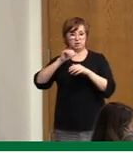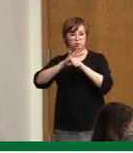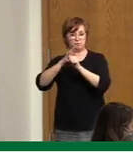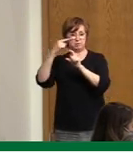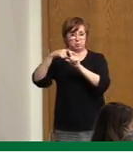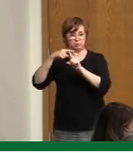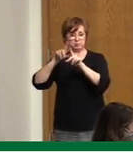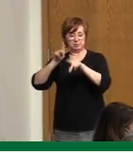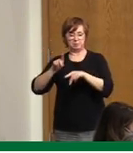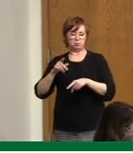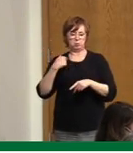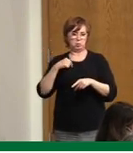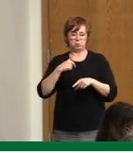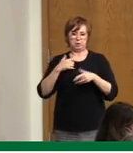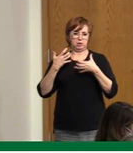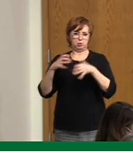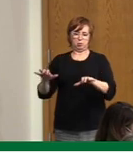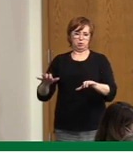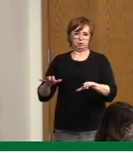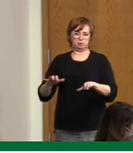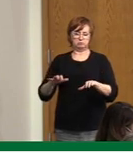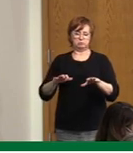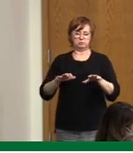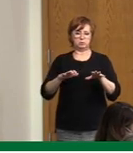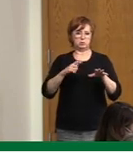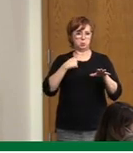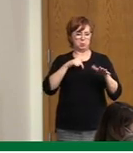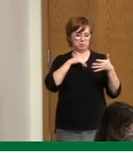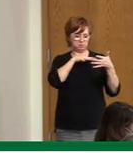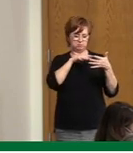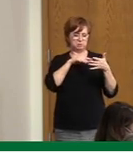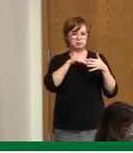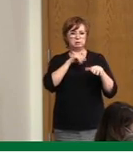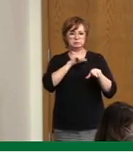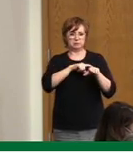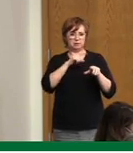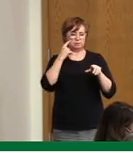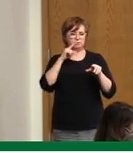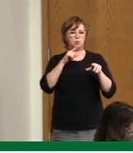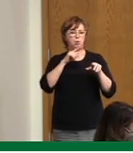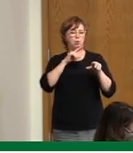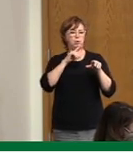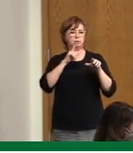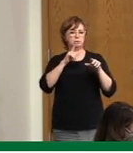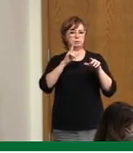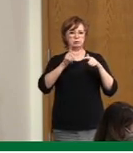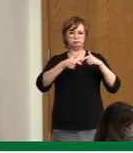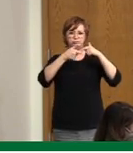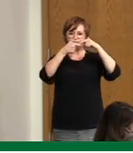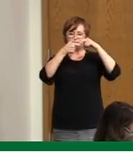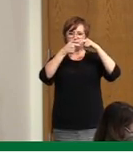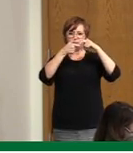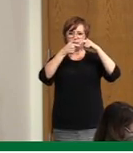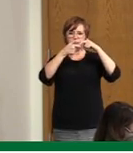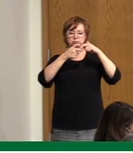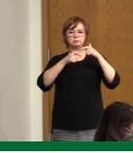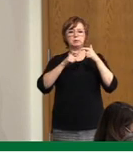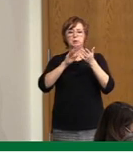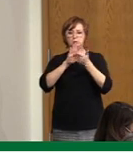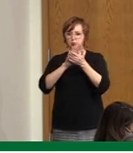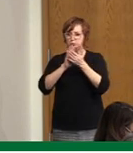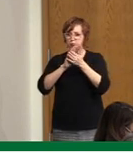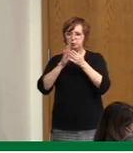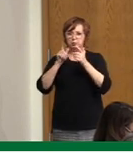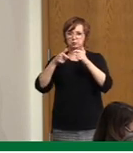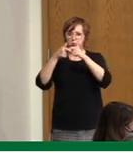respite over school break, when things really would slow down a bit. But if our case numbers do unfortunately keep trending upward,